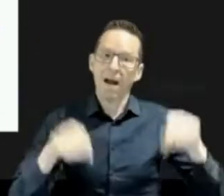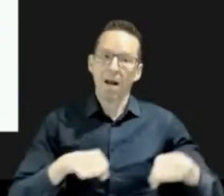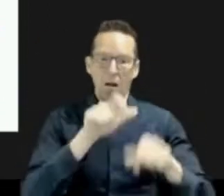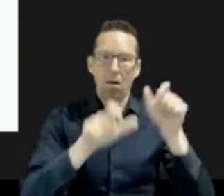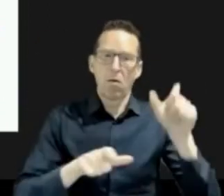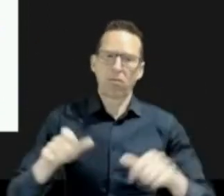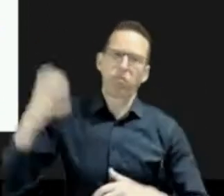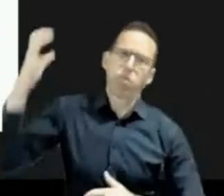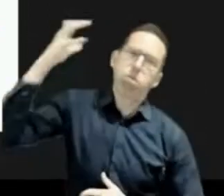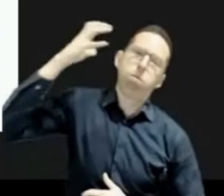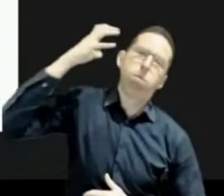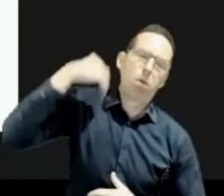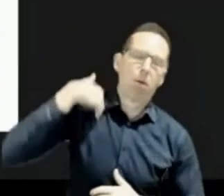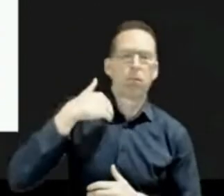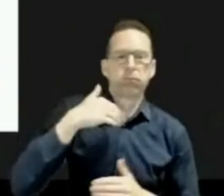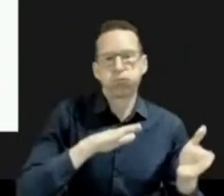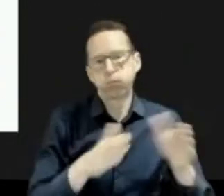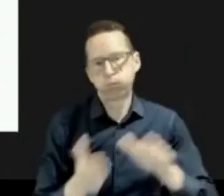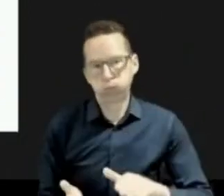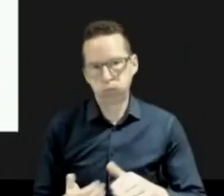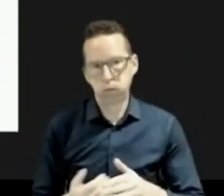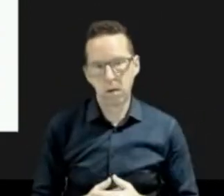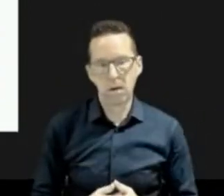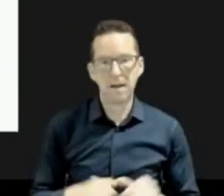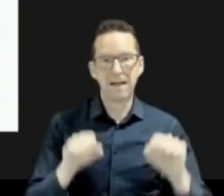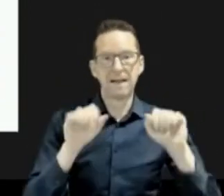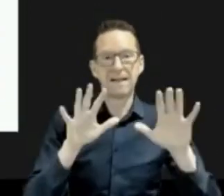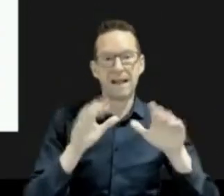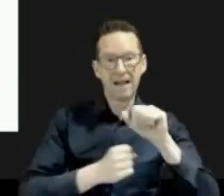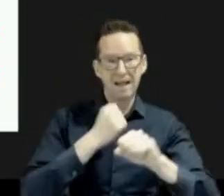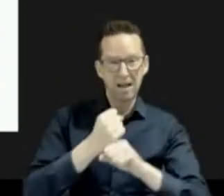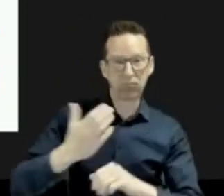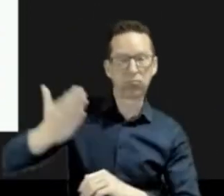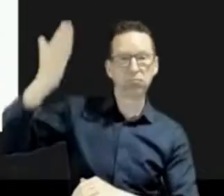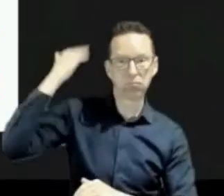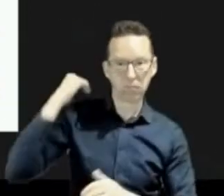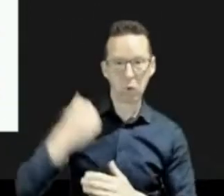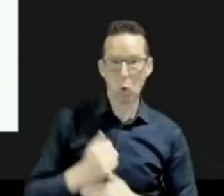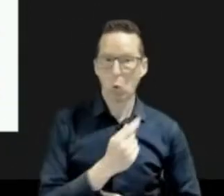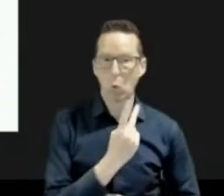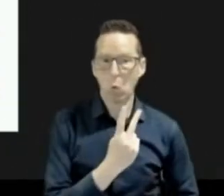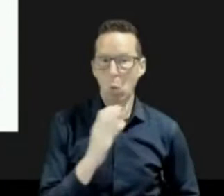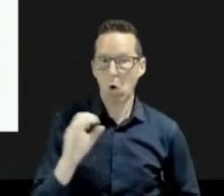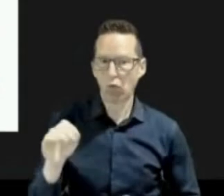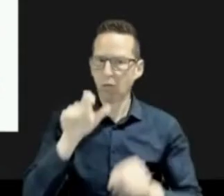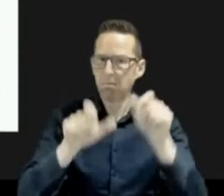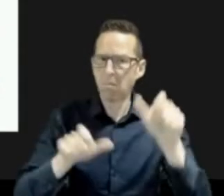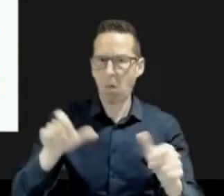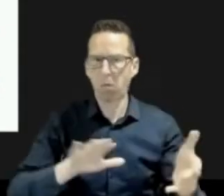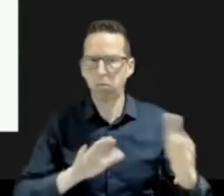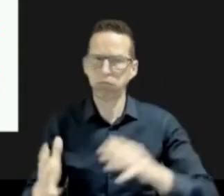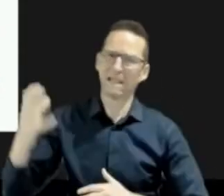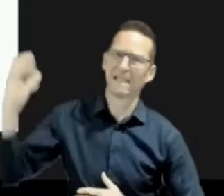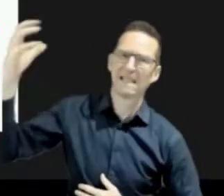hit this region occurred 10 years ago and caused over 200 heat related deaths. This event will be hotter than the previous